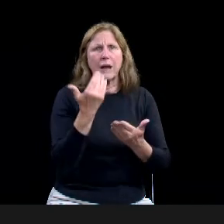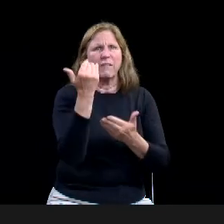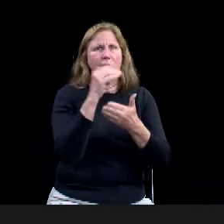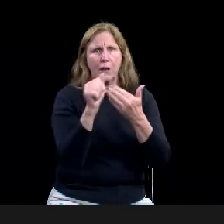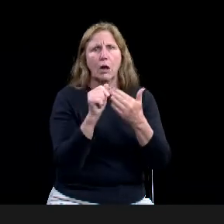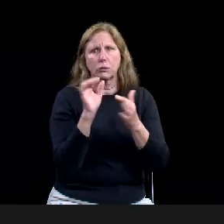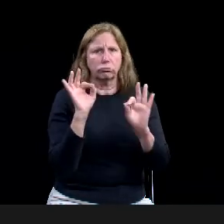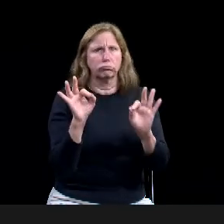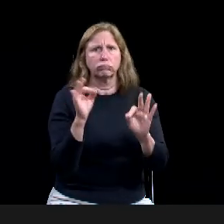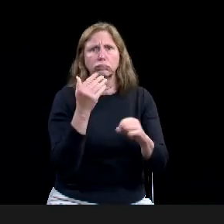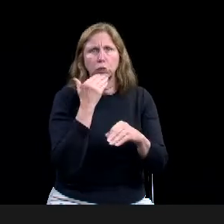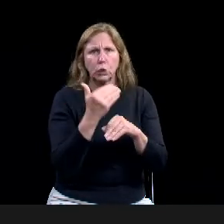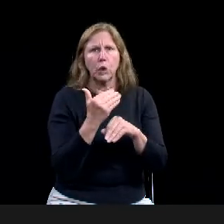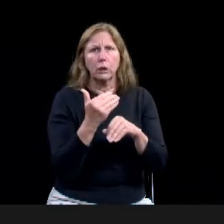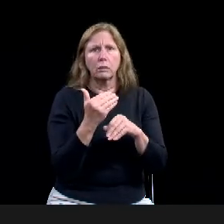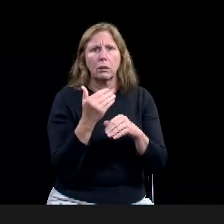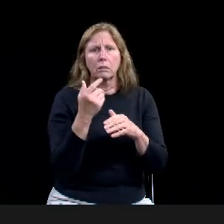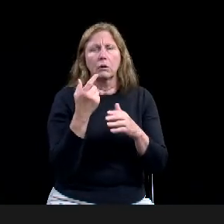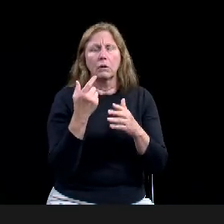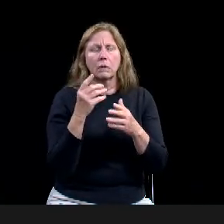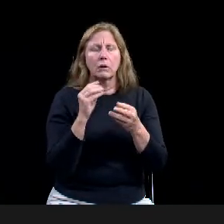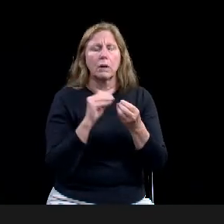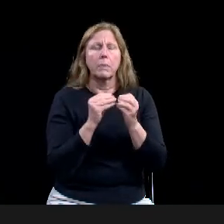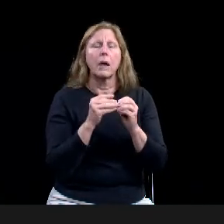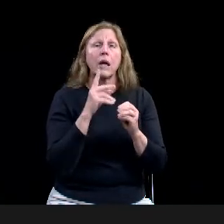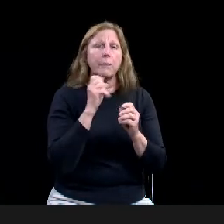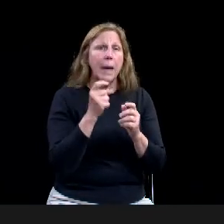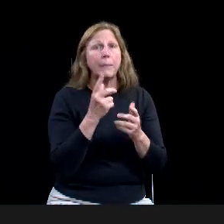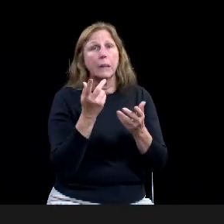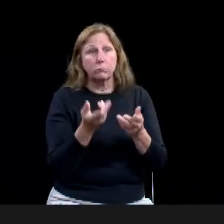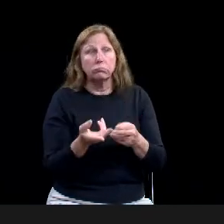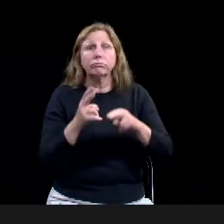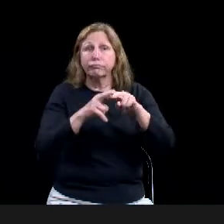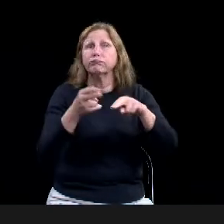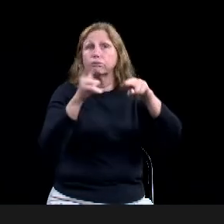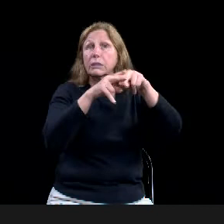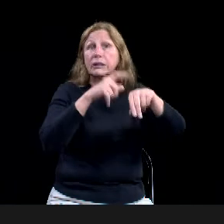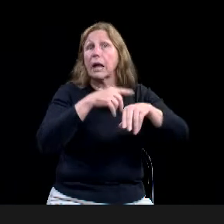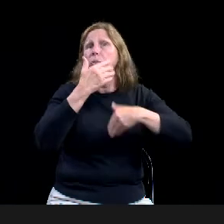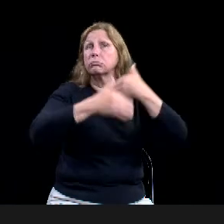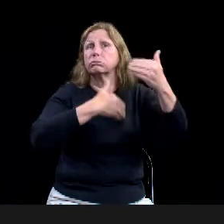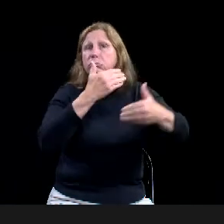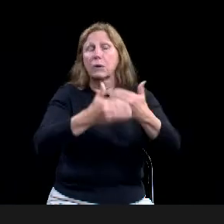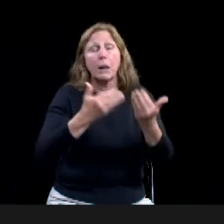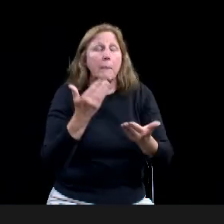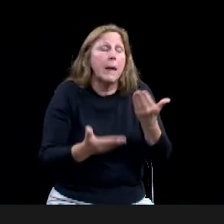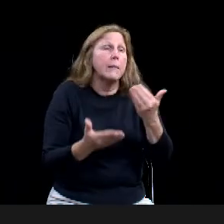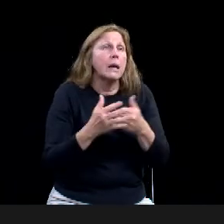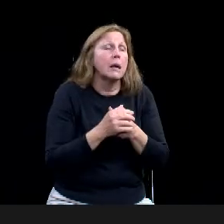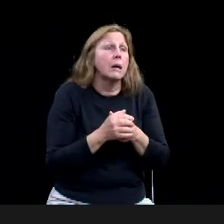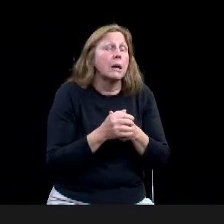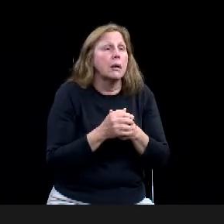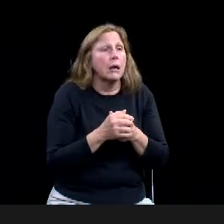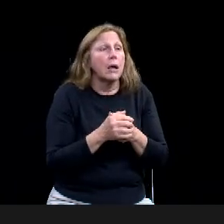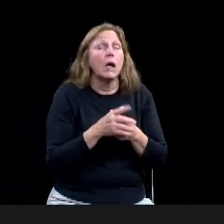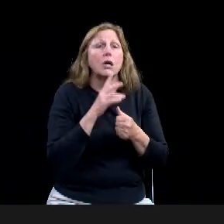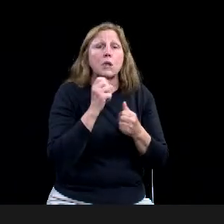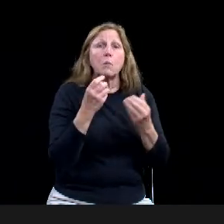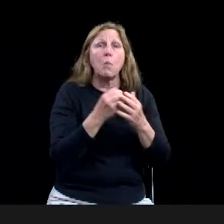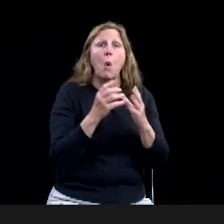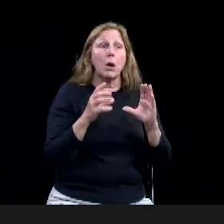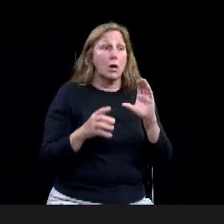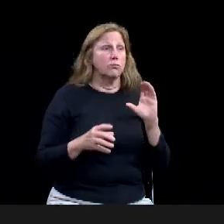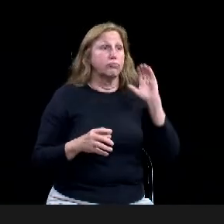give larger grants over time. Um, but we are certainly open to y'all's recommendations on $27